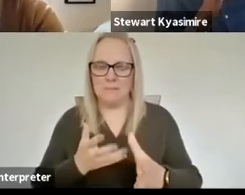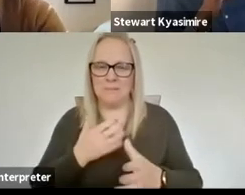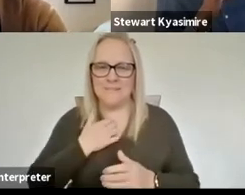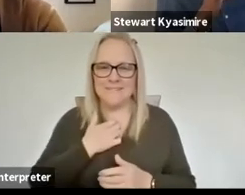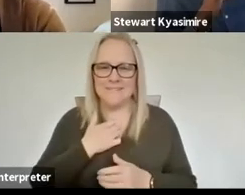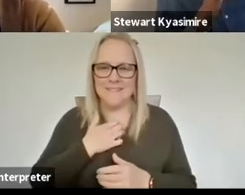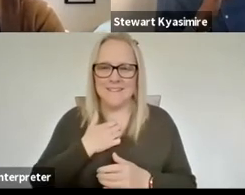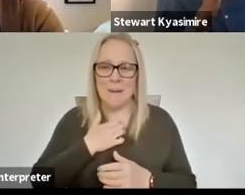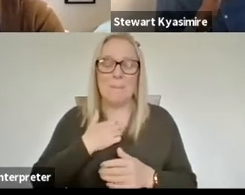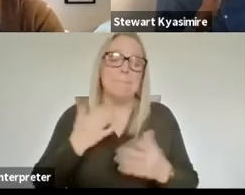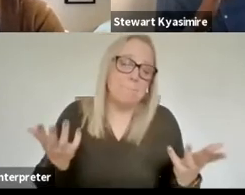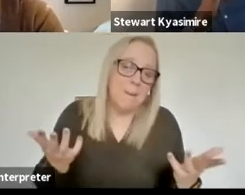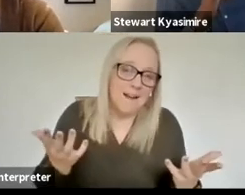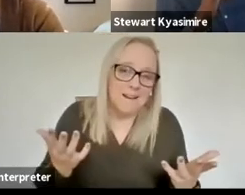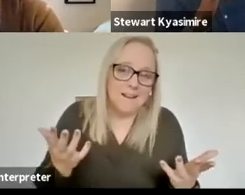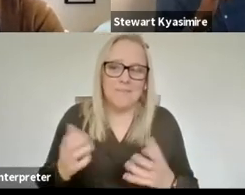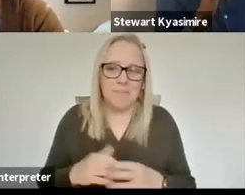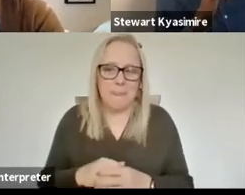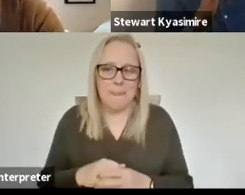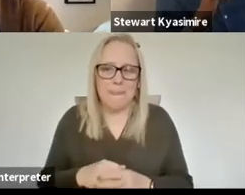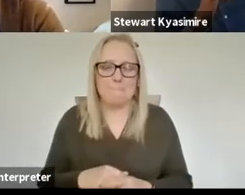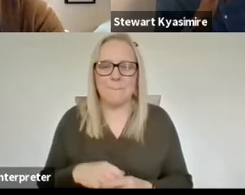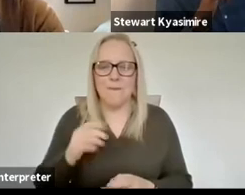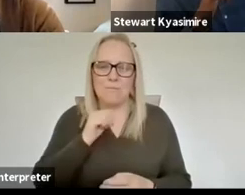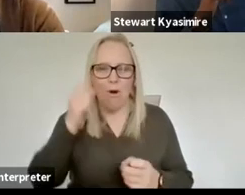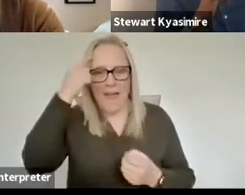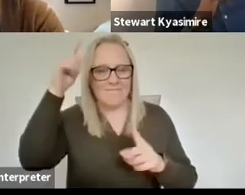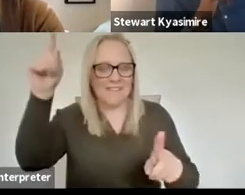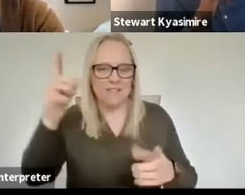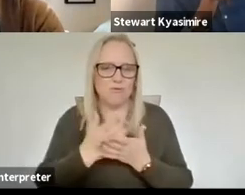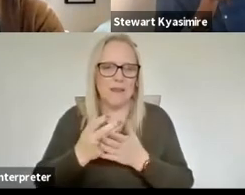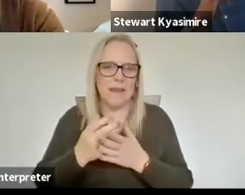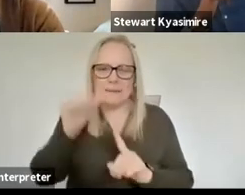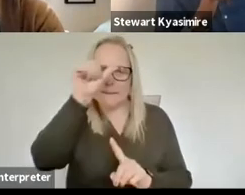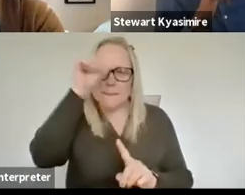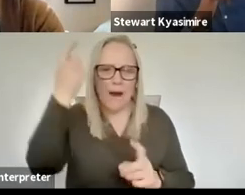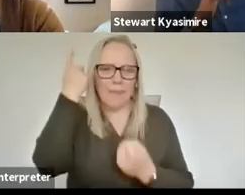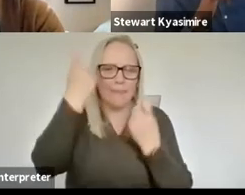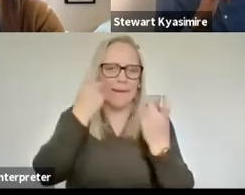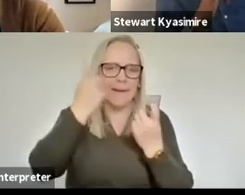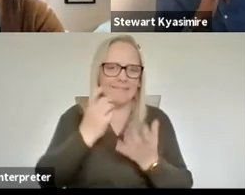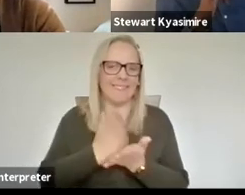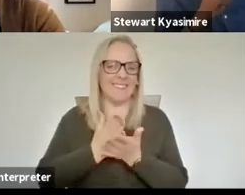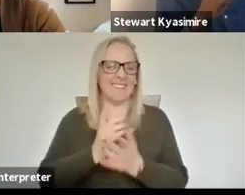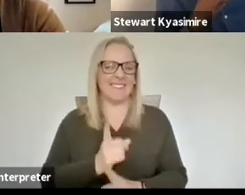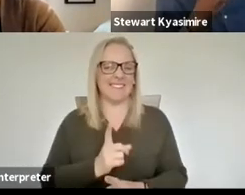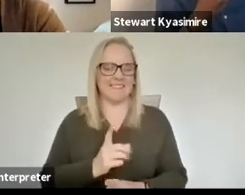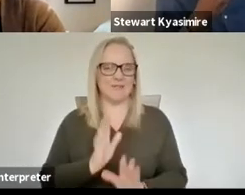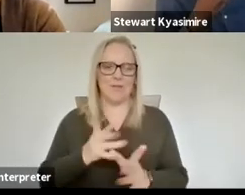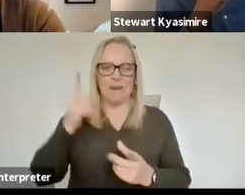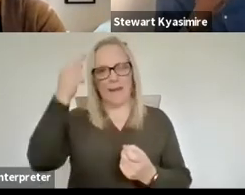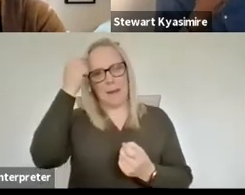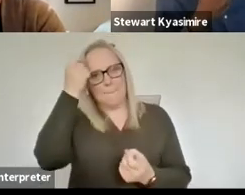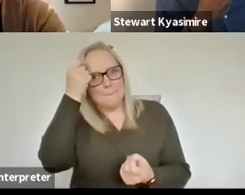but um do you know it's not it's not innovative it's just smart thinking about situation so it's an innovation needn't be super